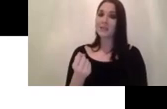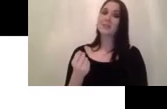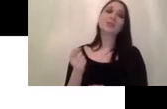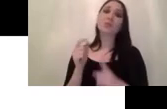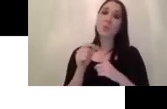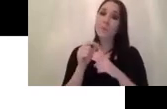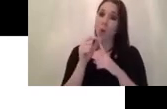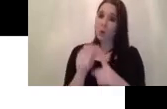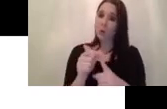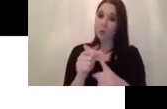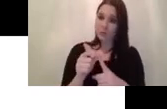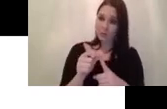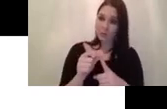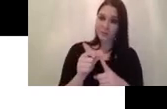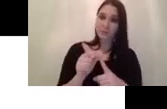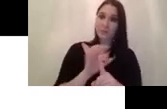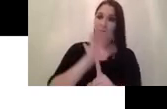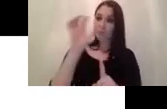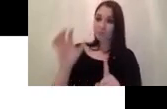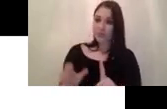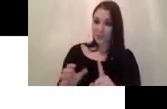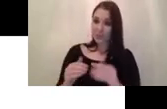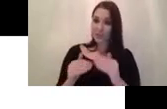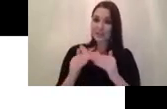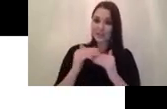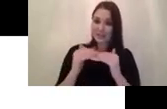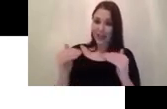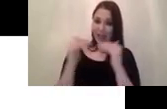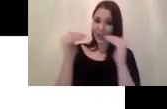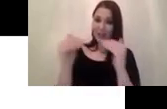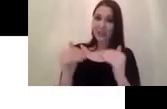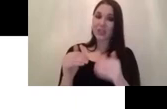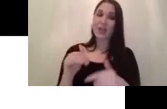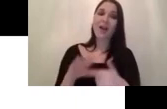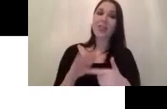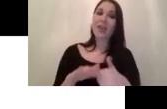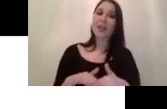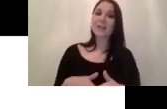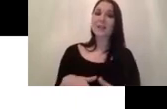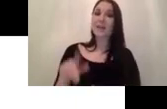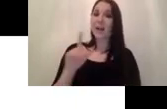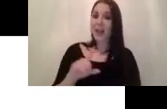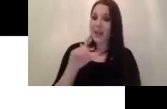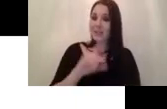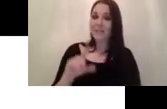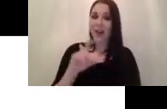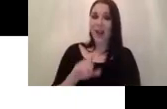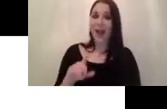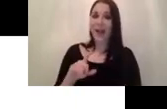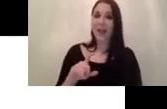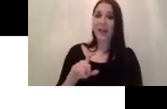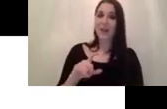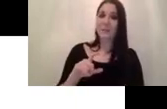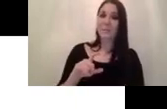proposed the region of interest or the proposal and then it's classified and uh regress on that um